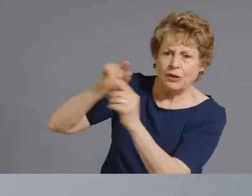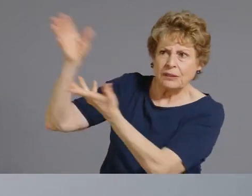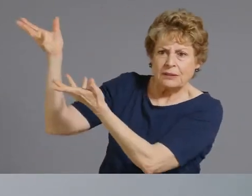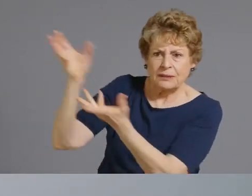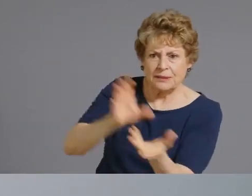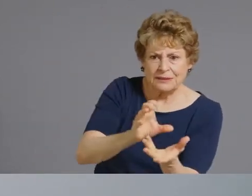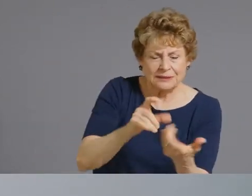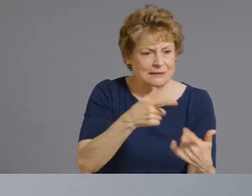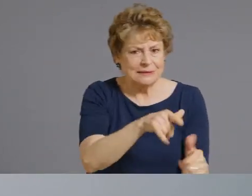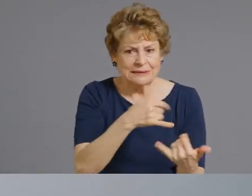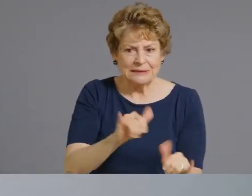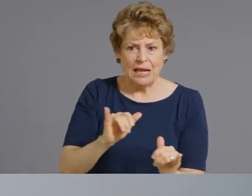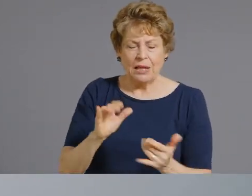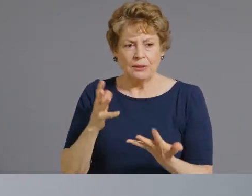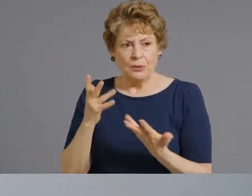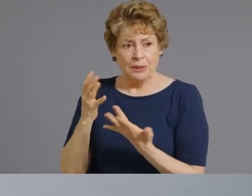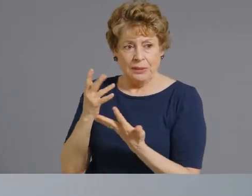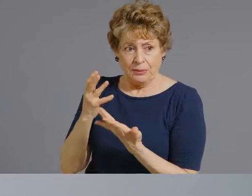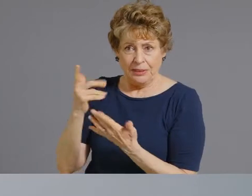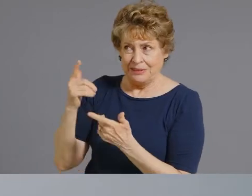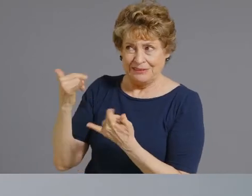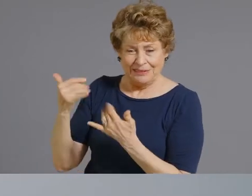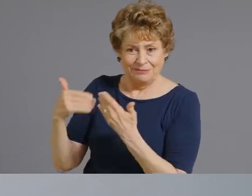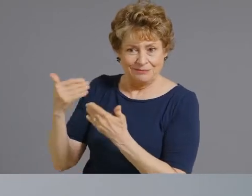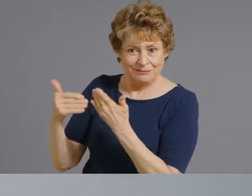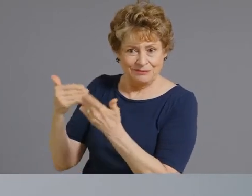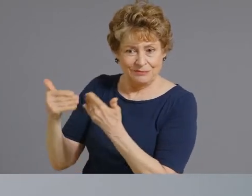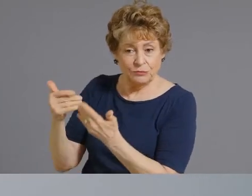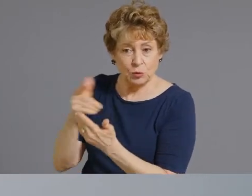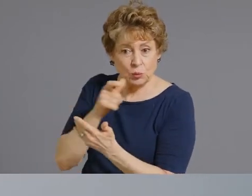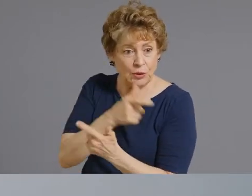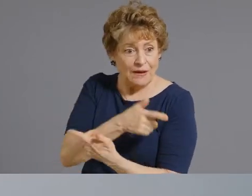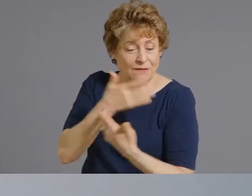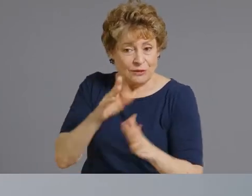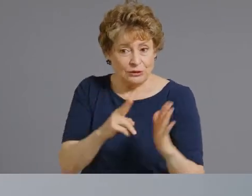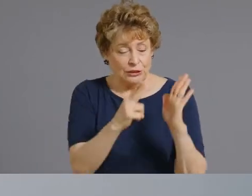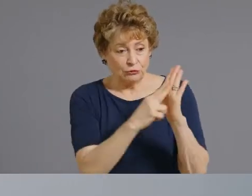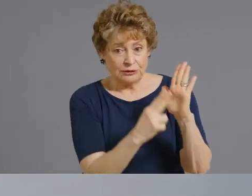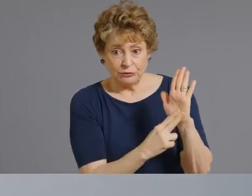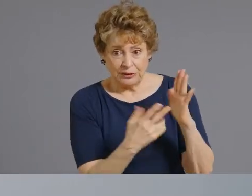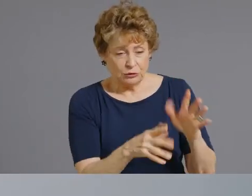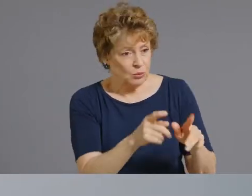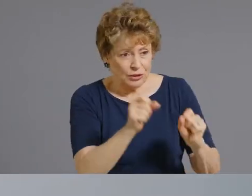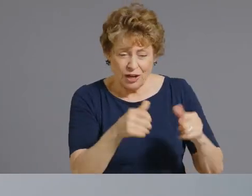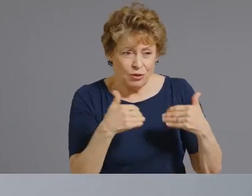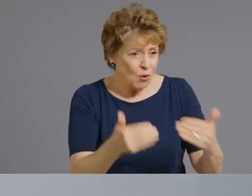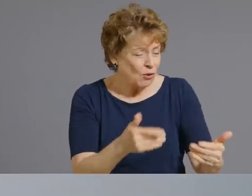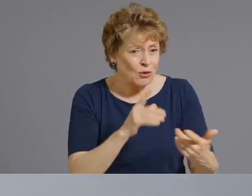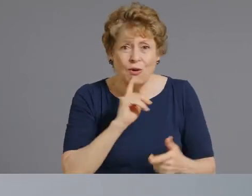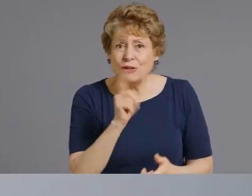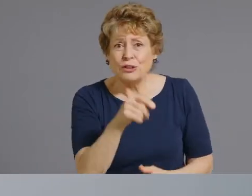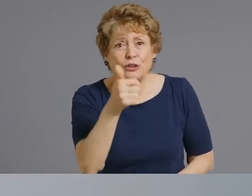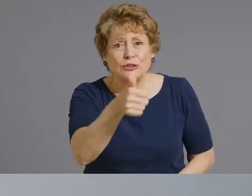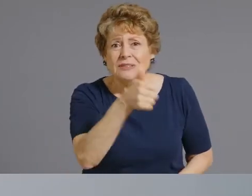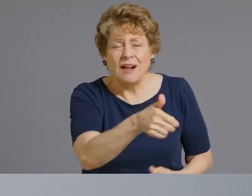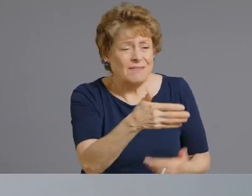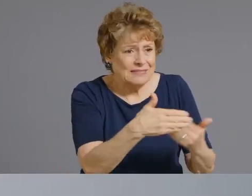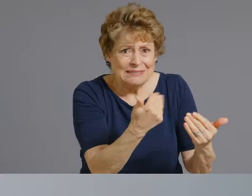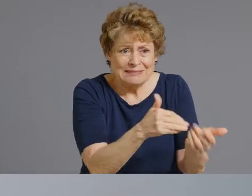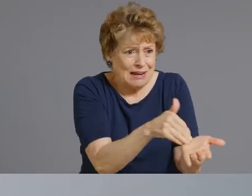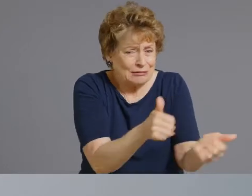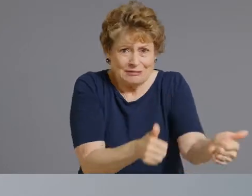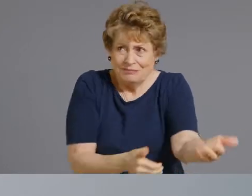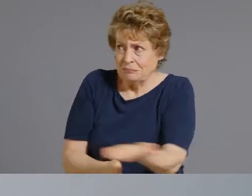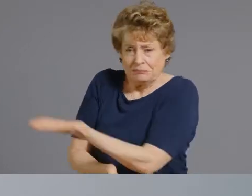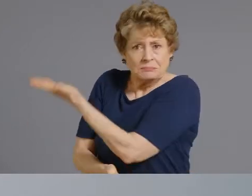we work with them but all the the onboarded providers should be able to order vaccine um pretty easily thank you and then when